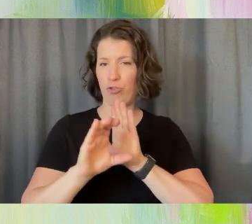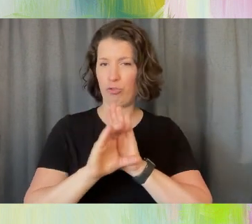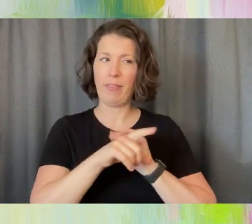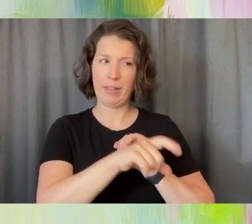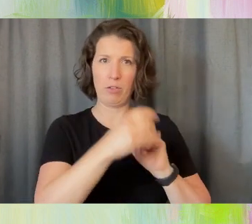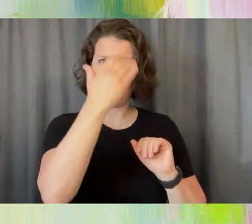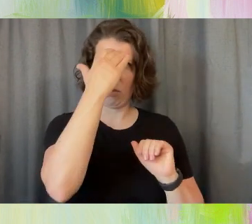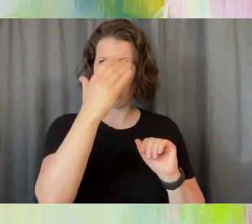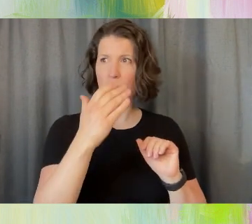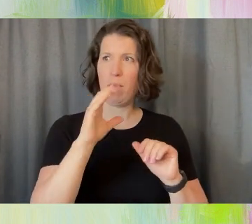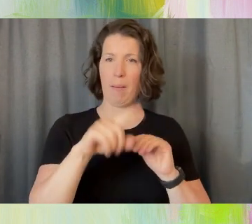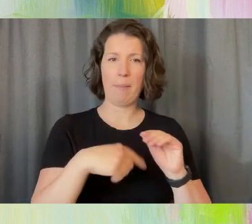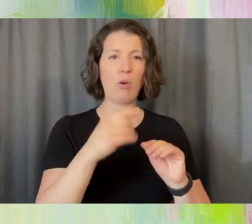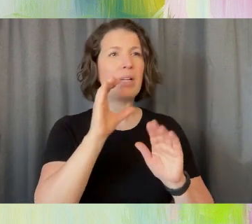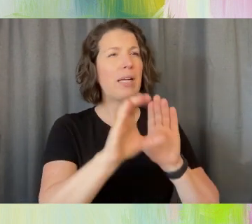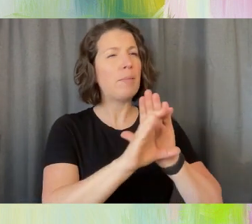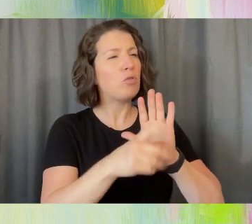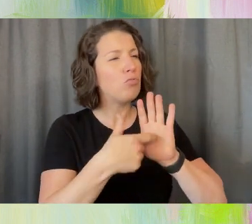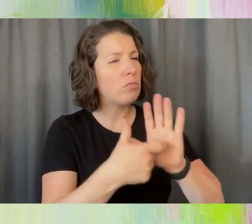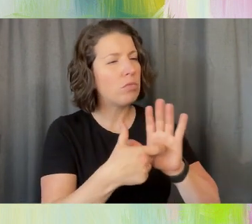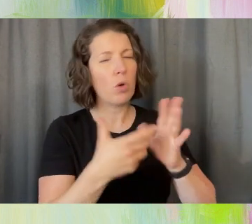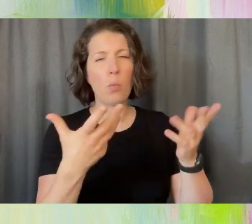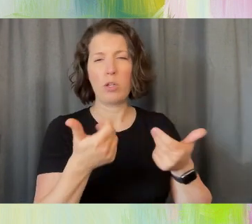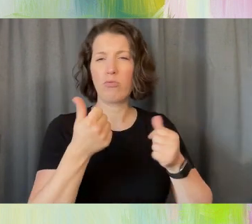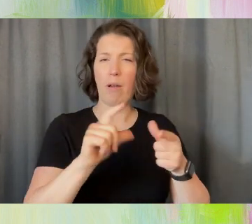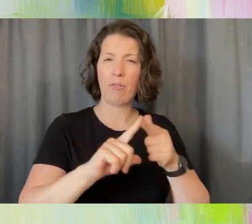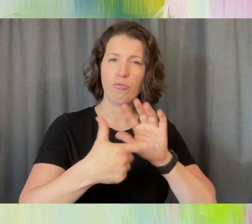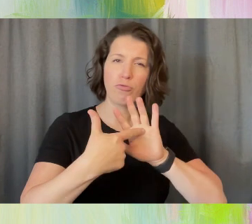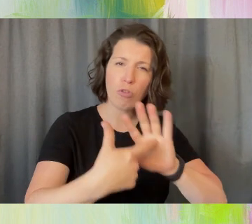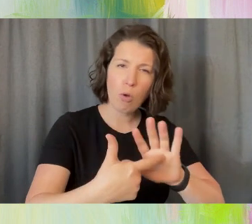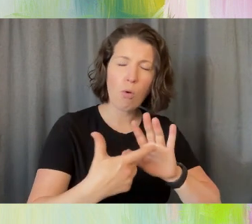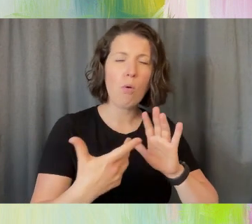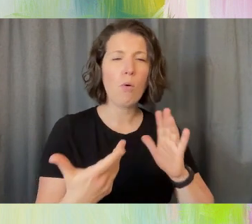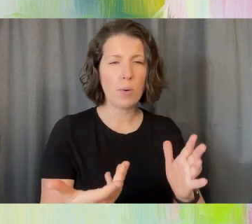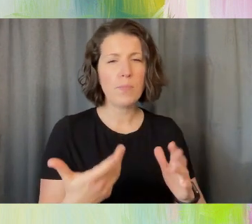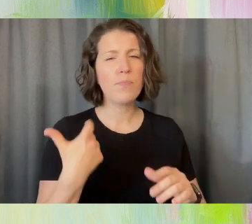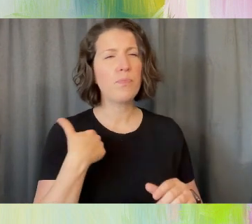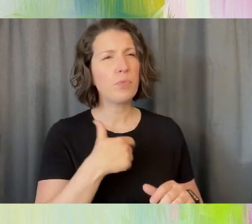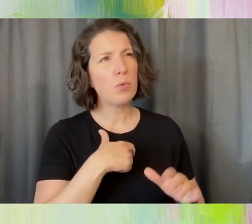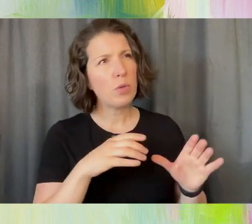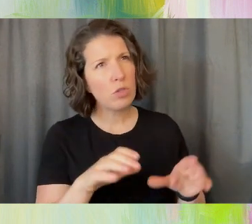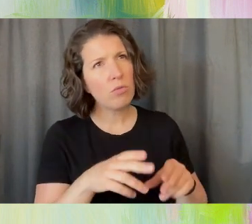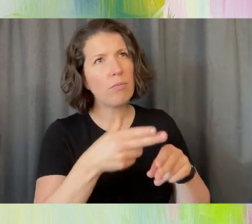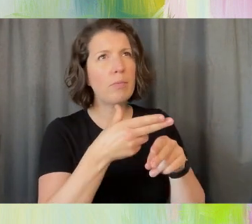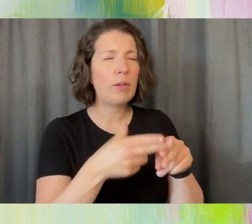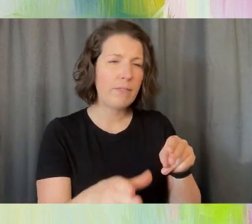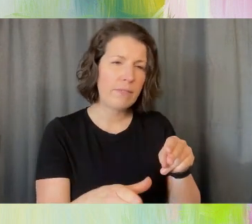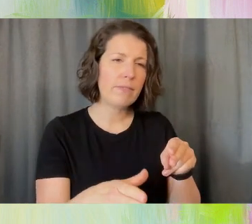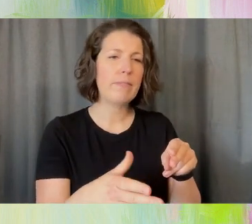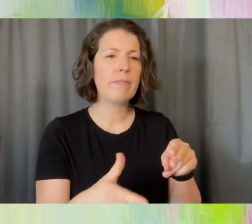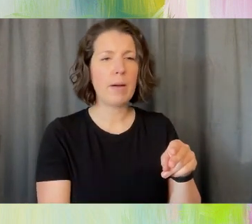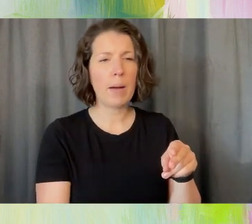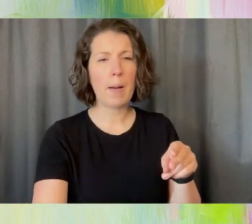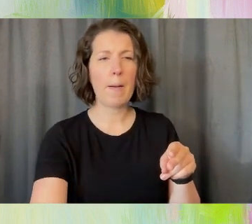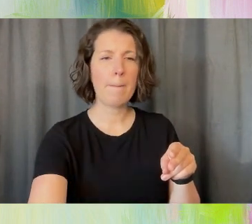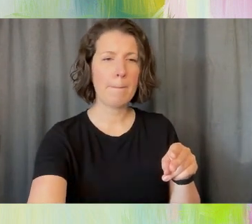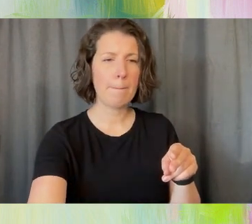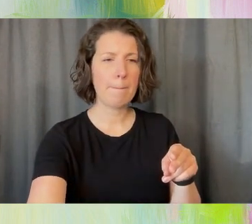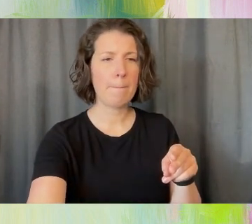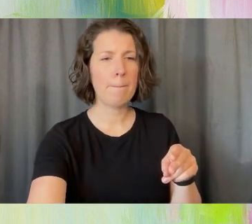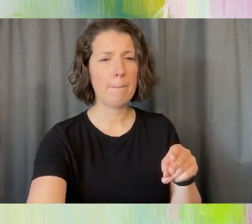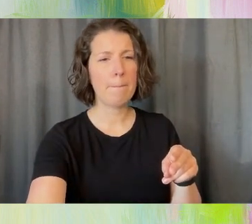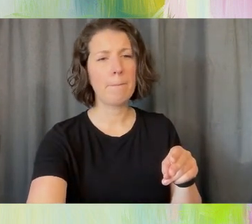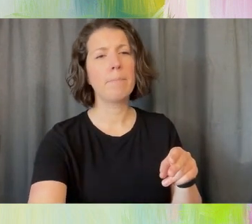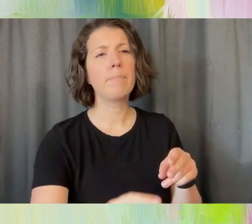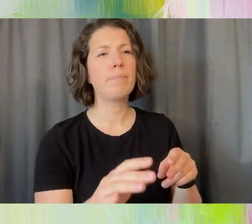representation. What is it that they're trying to show? So we do a little brief course on photography